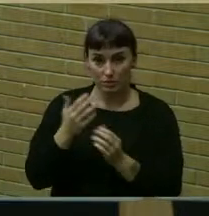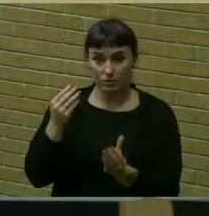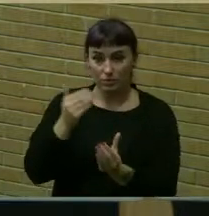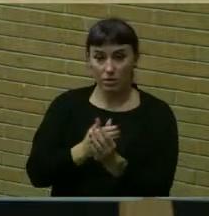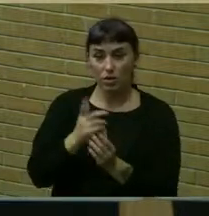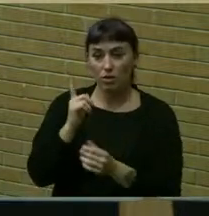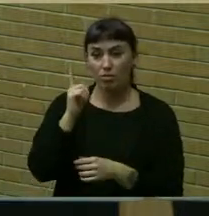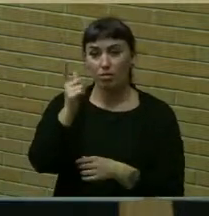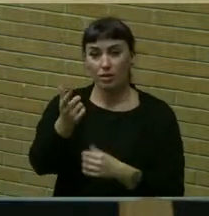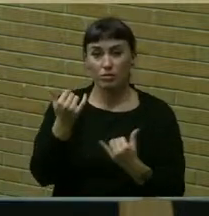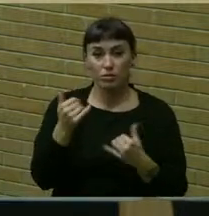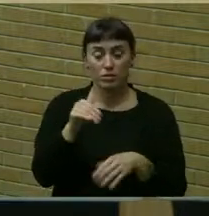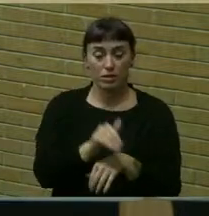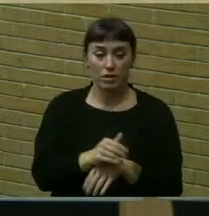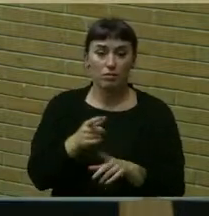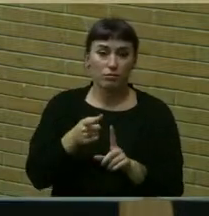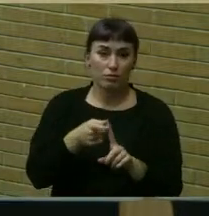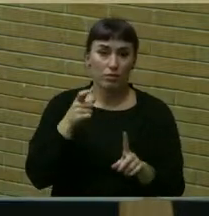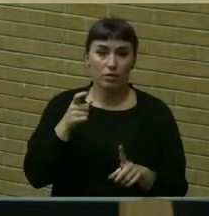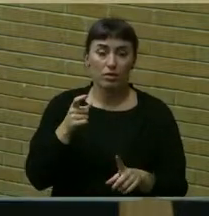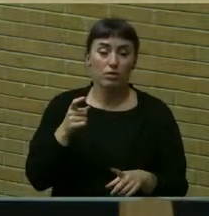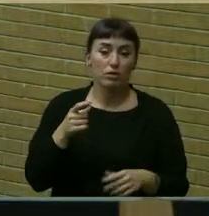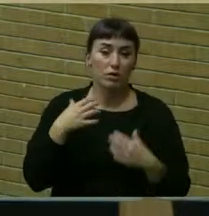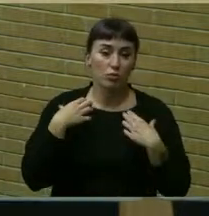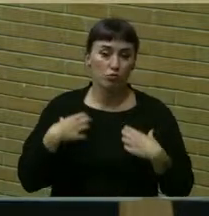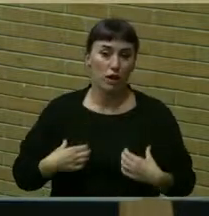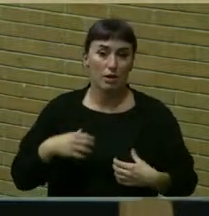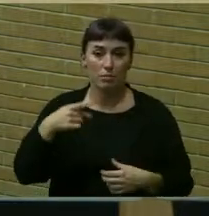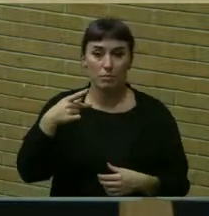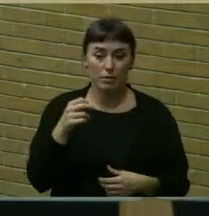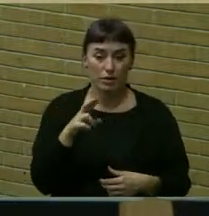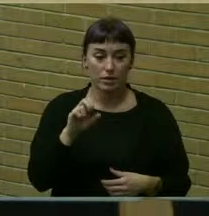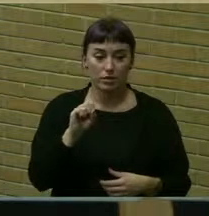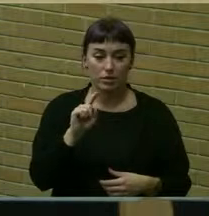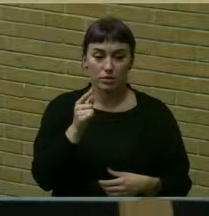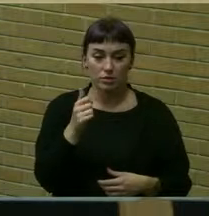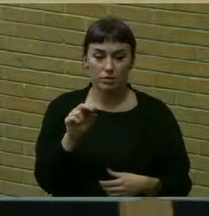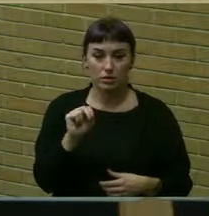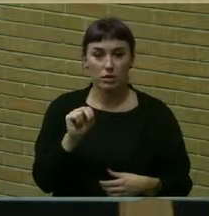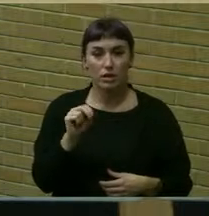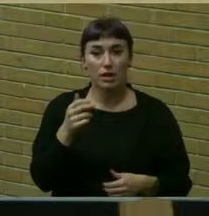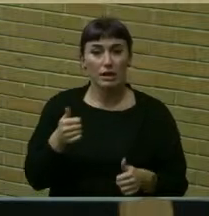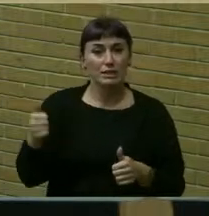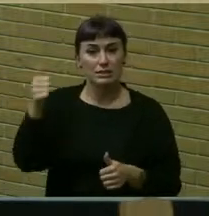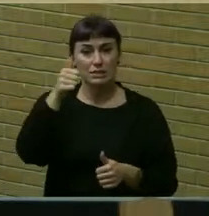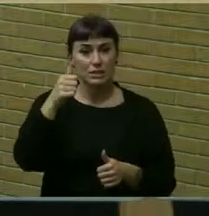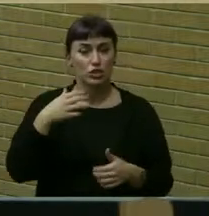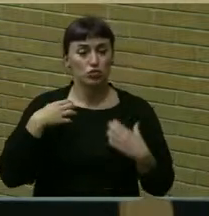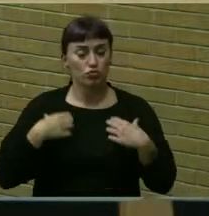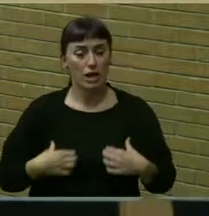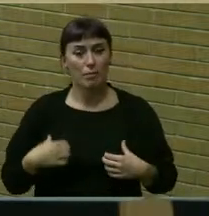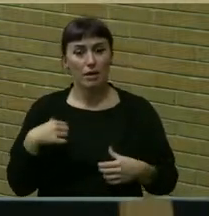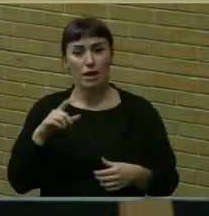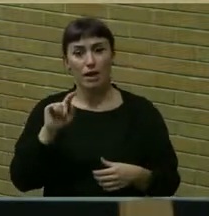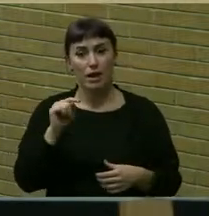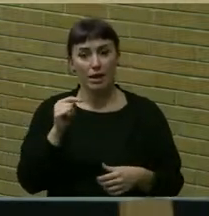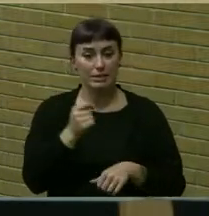later this evening from Rabbi Peter Stein, senior rabbi at Temple Berth Kodesh.